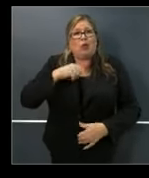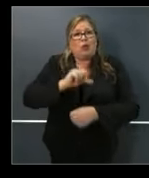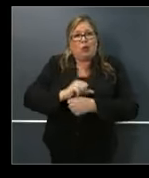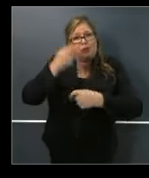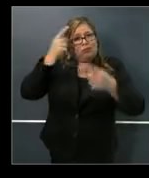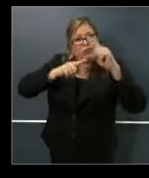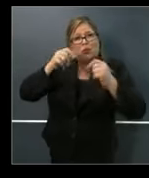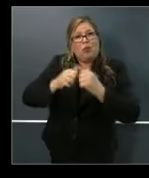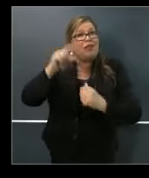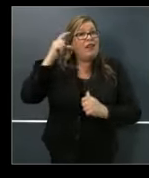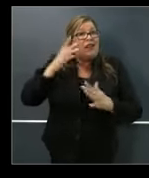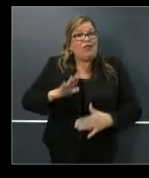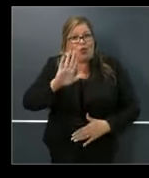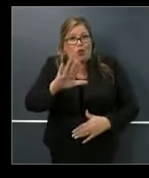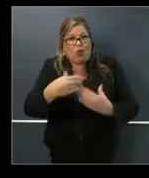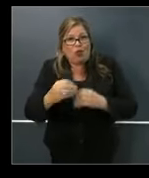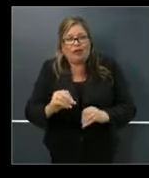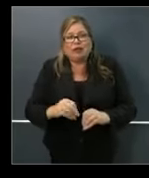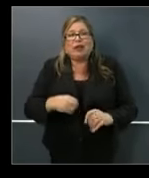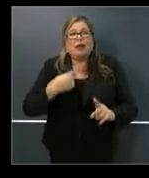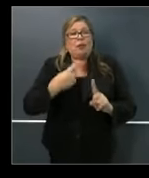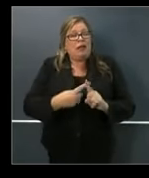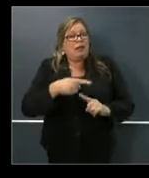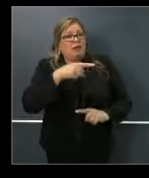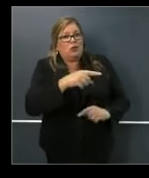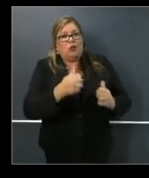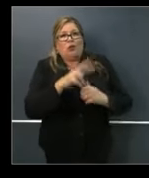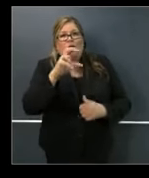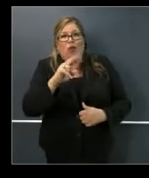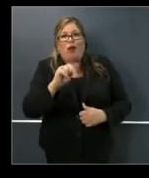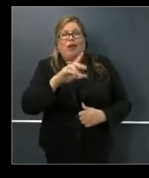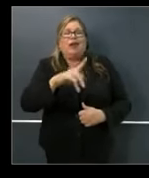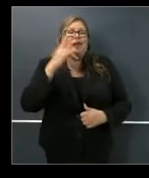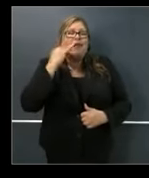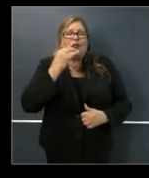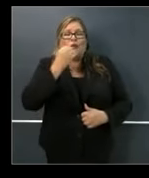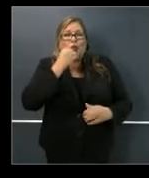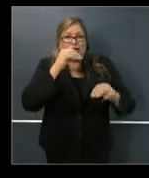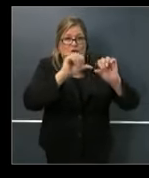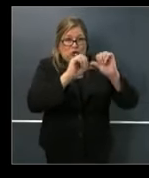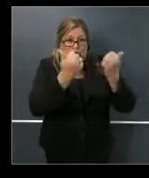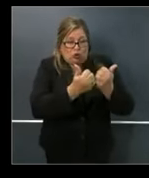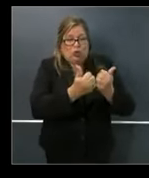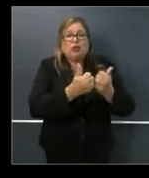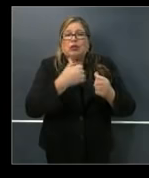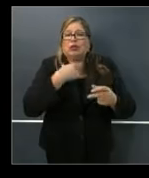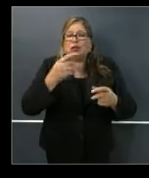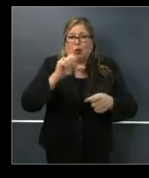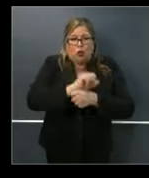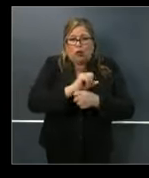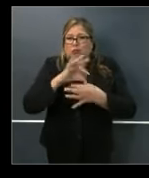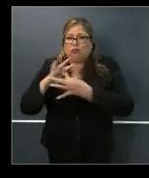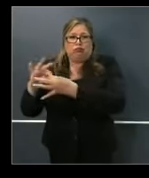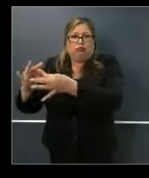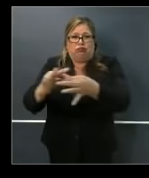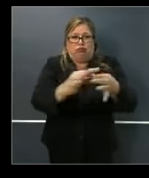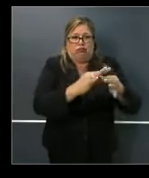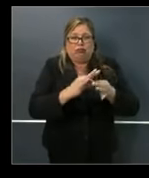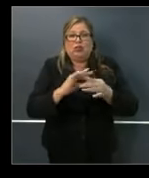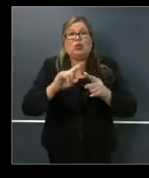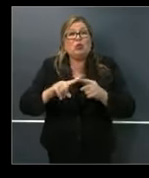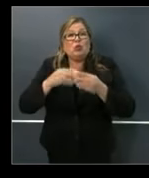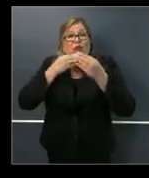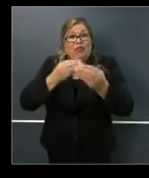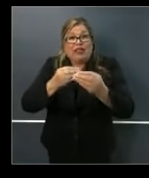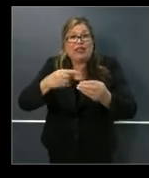and the California Grocers Association to keep people fed and the community safe during this unprecedented crisis.